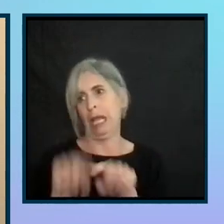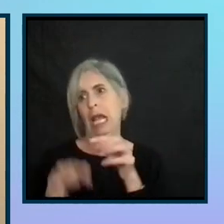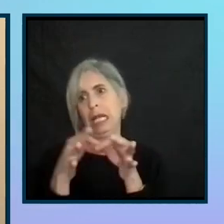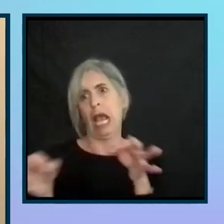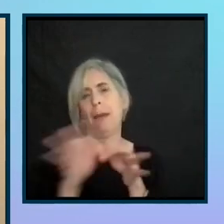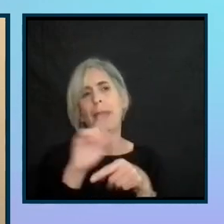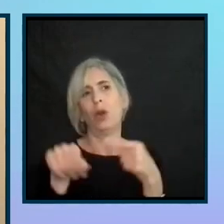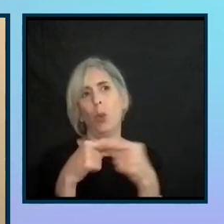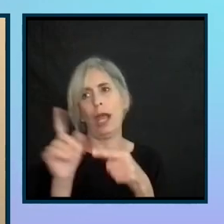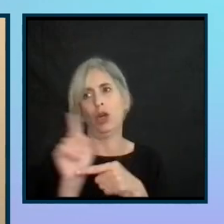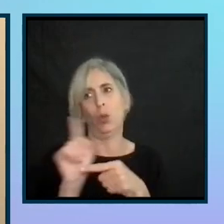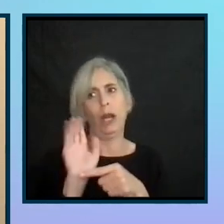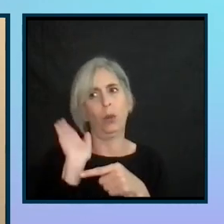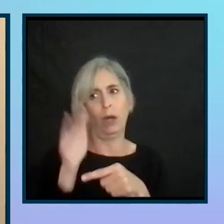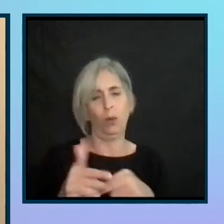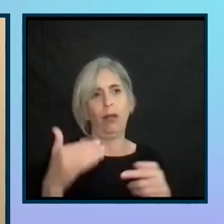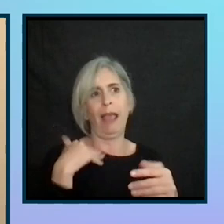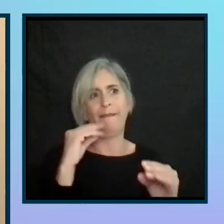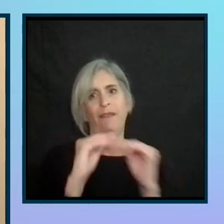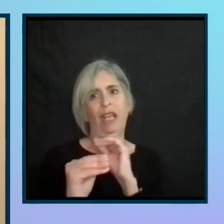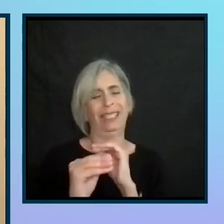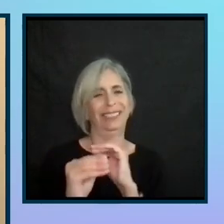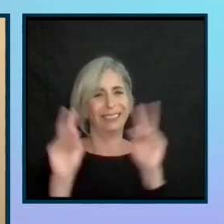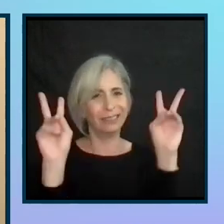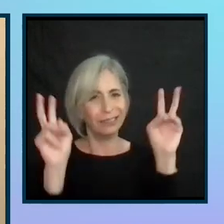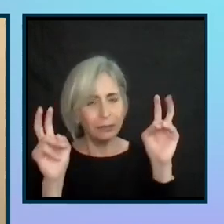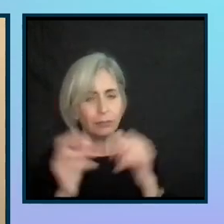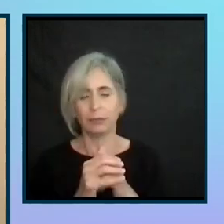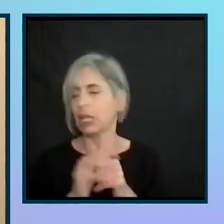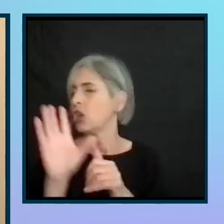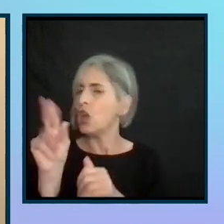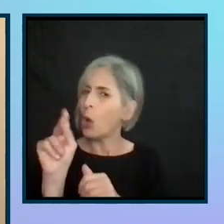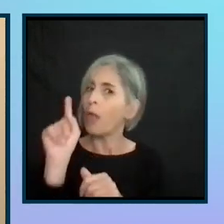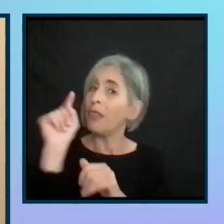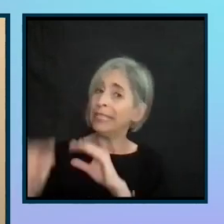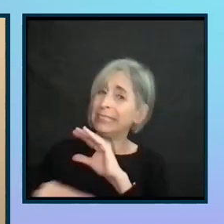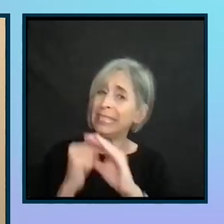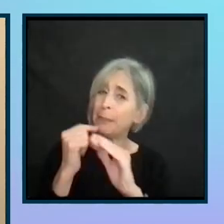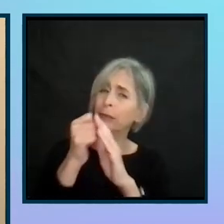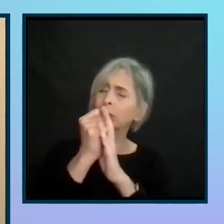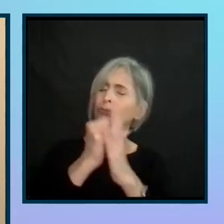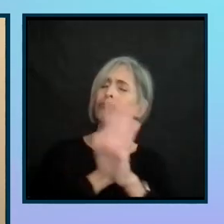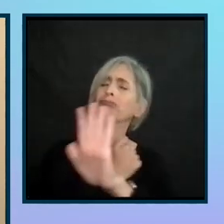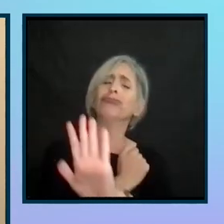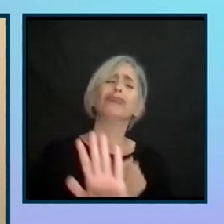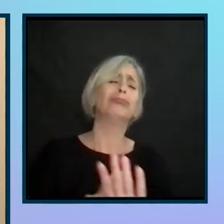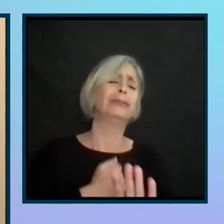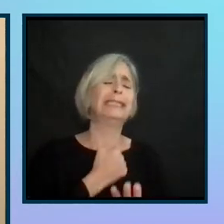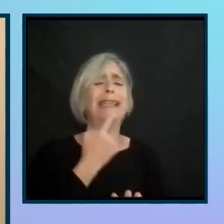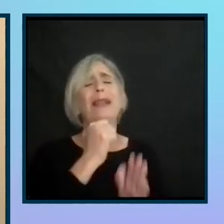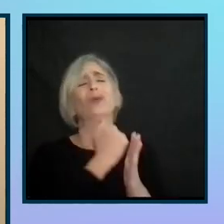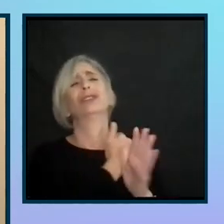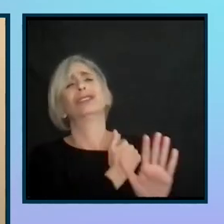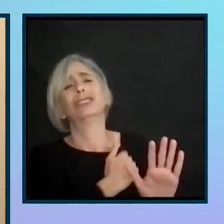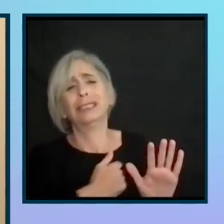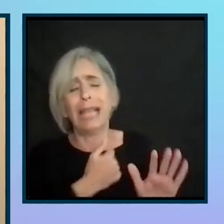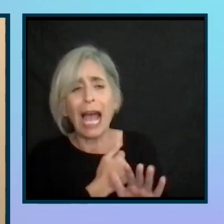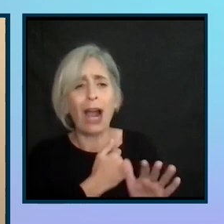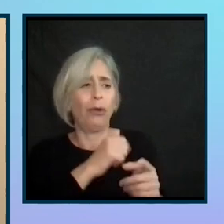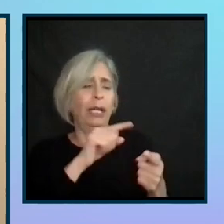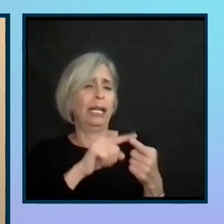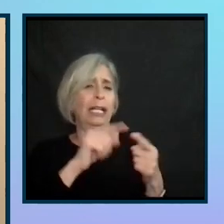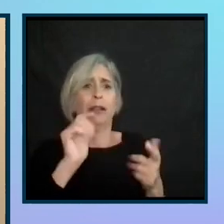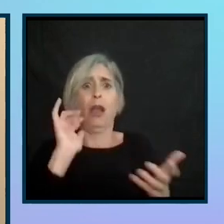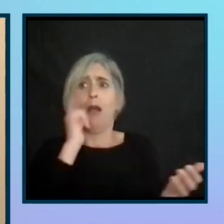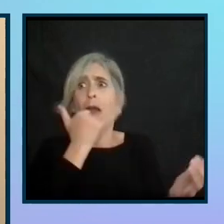on when or where we're going to have a fix for it. This was an email that was extremely apologetic and talked about this was a